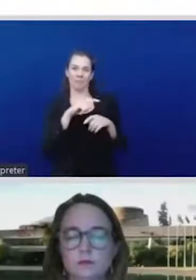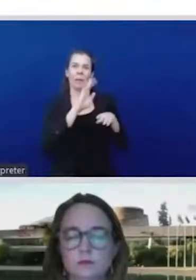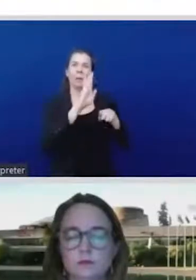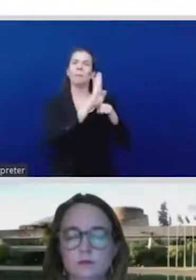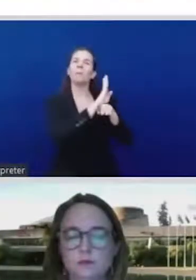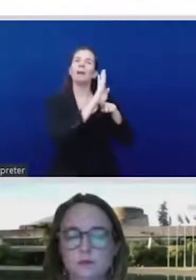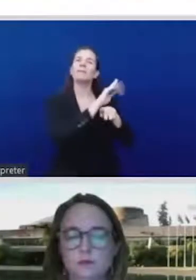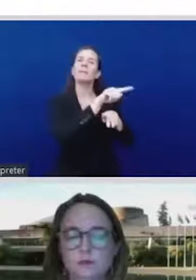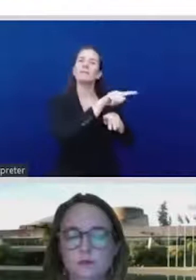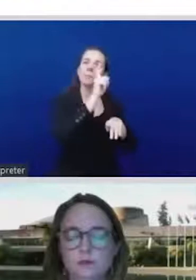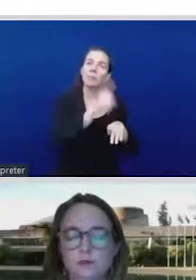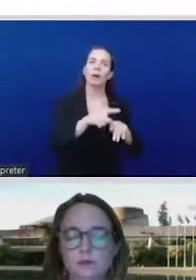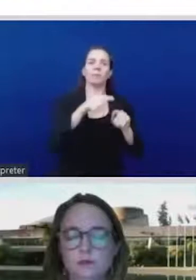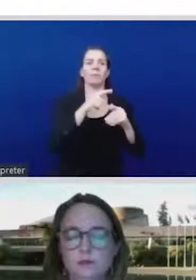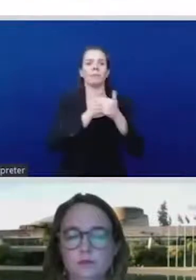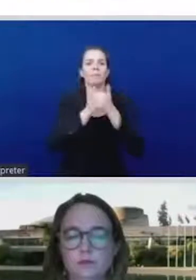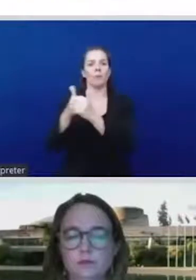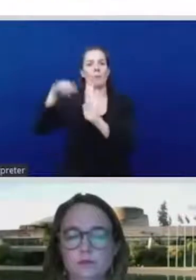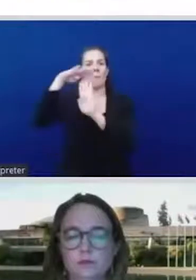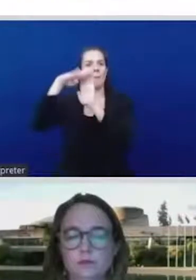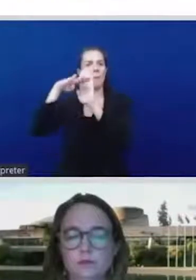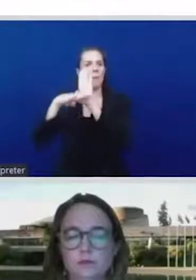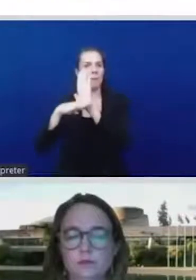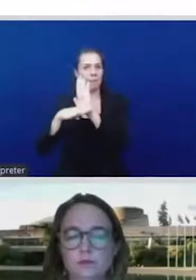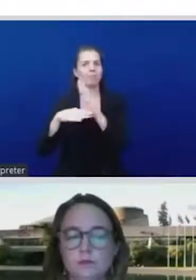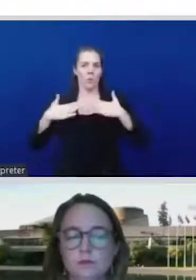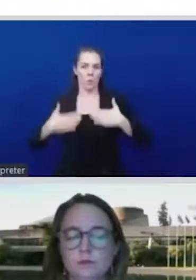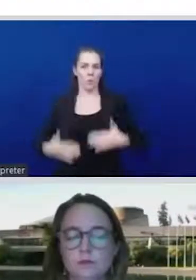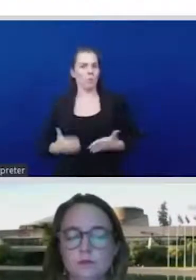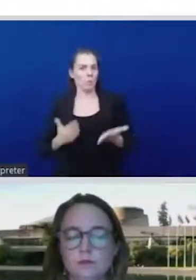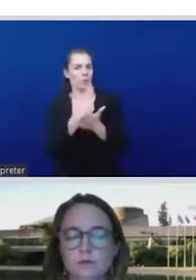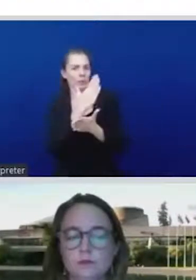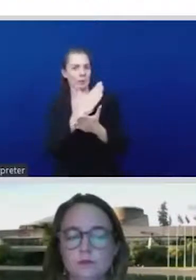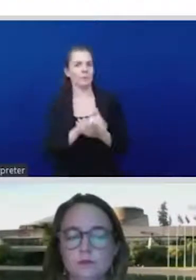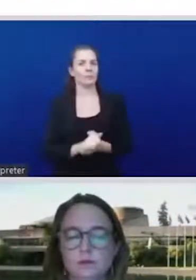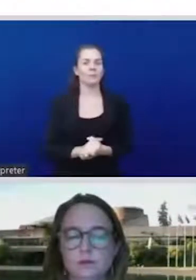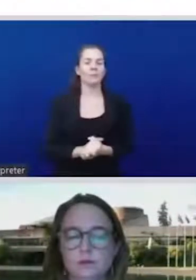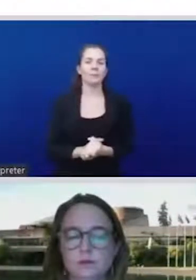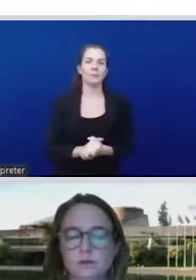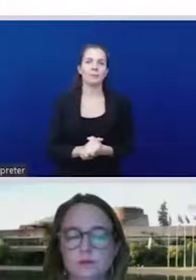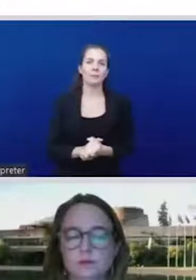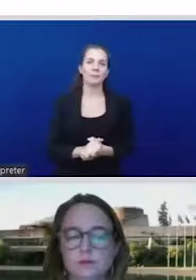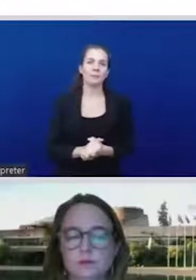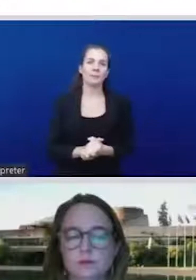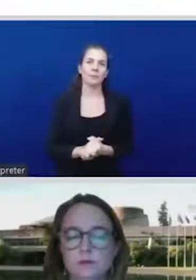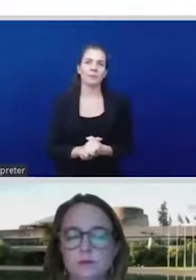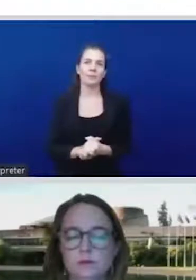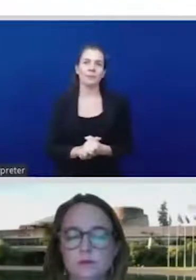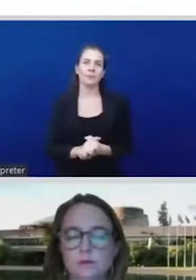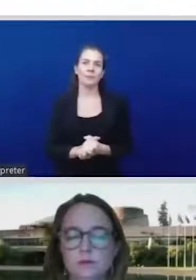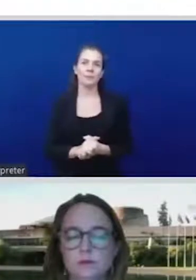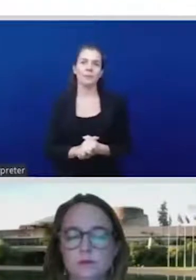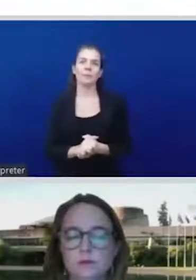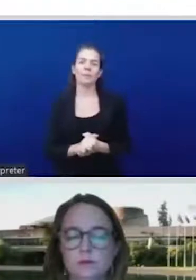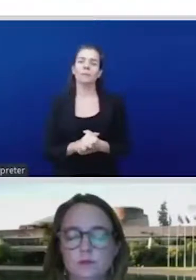define concrete action steps for governments and companies to meet their respective duties and responsibilities